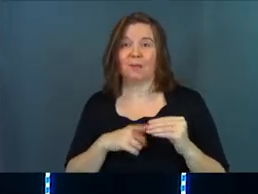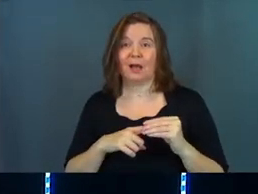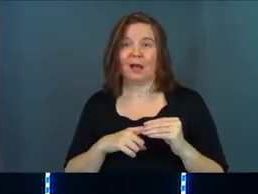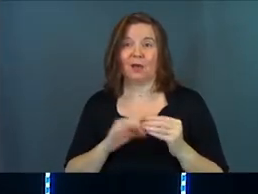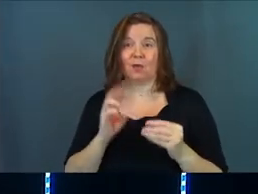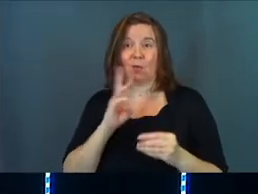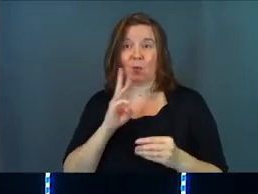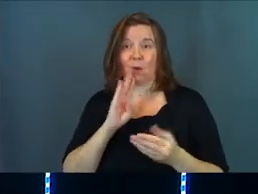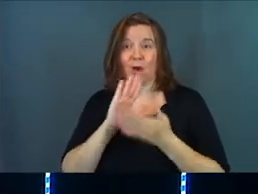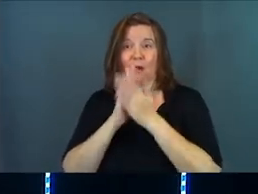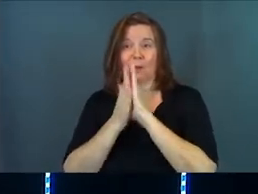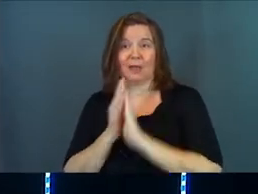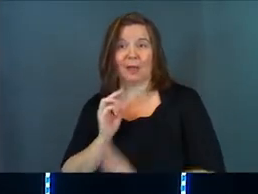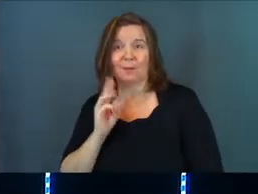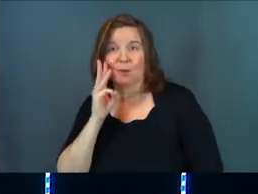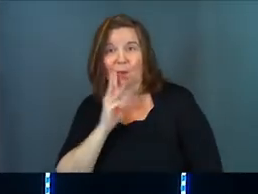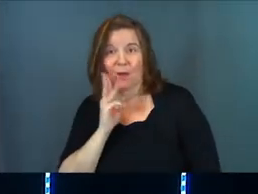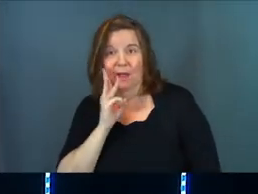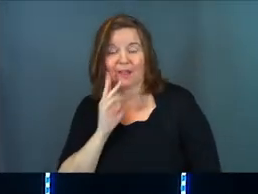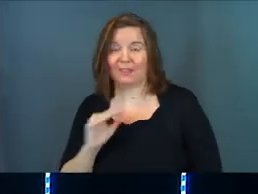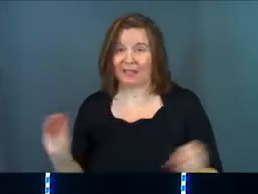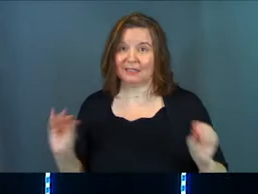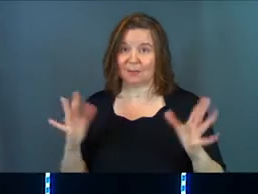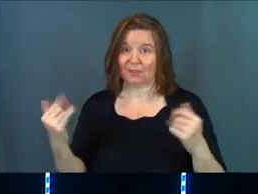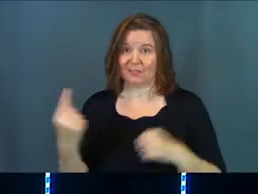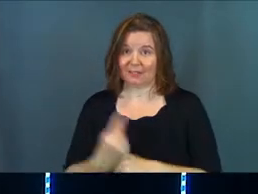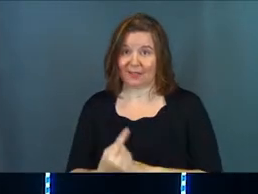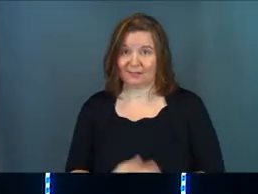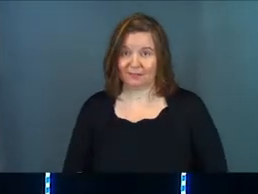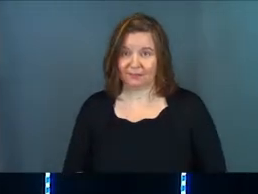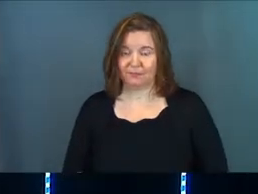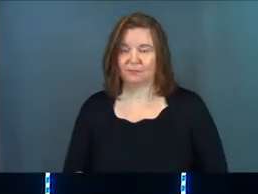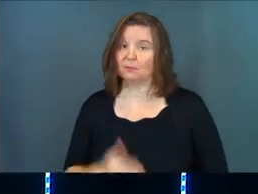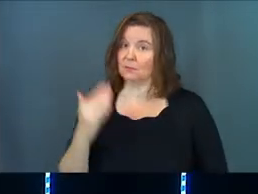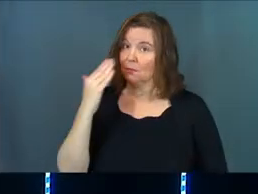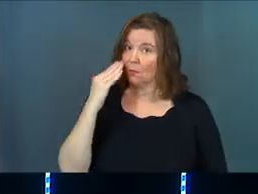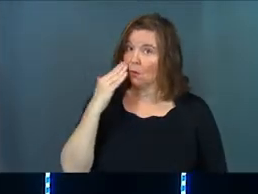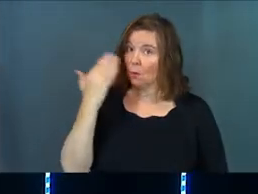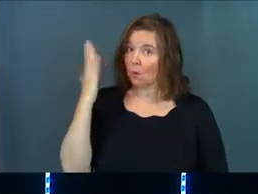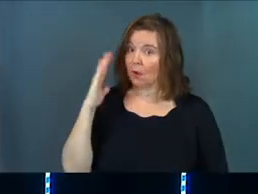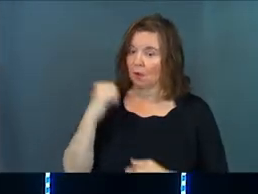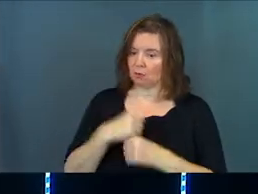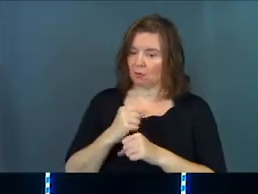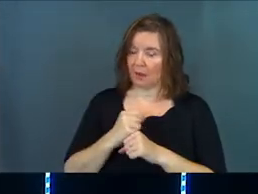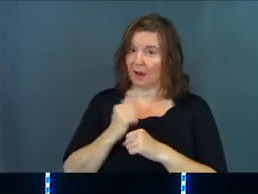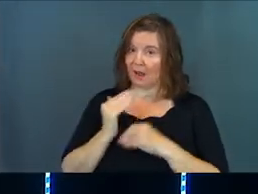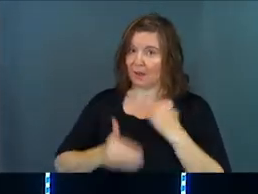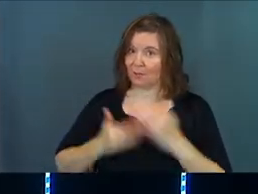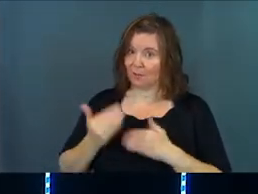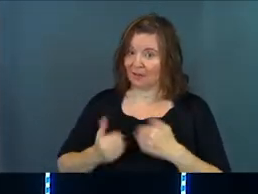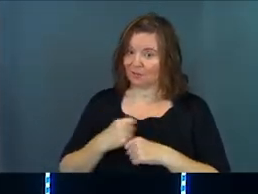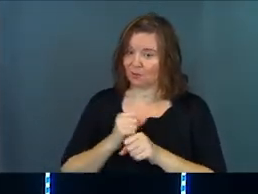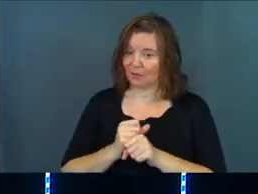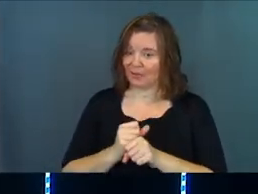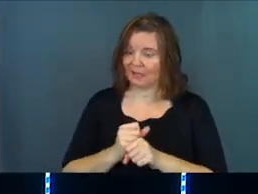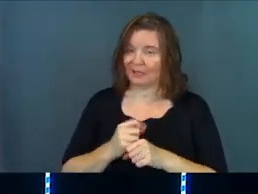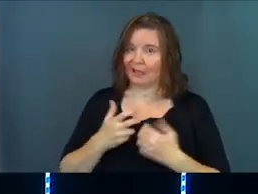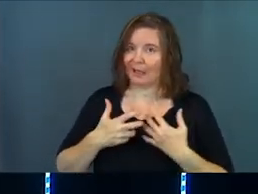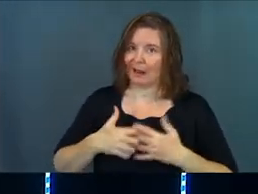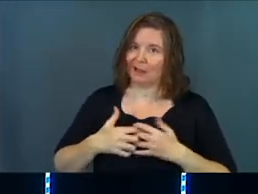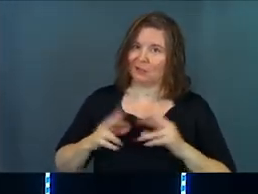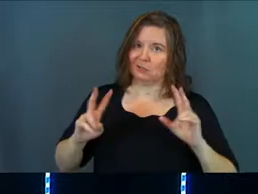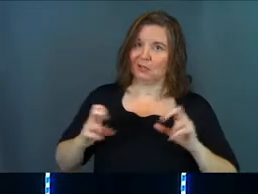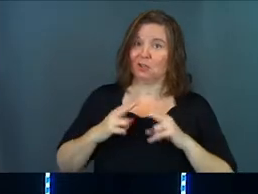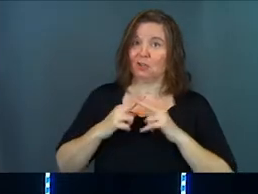turning the water into wine. That's our miracle today. Did you know that God created a process and he created an engine?